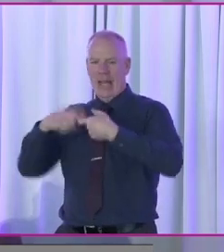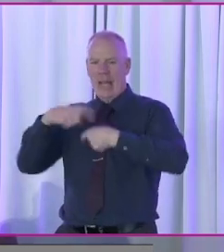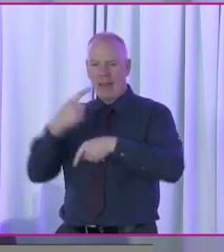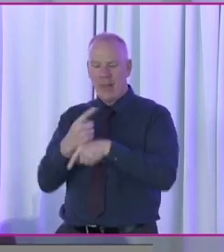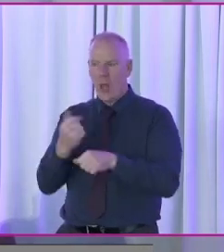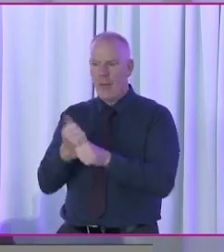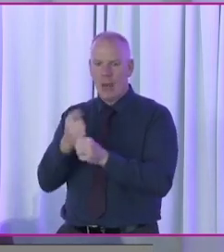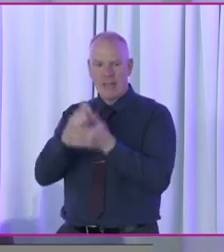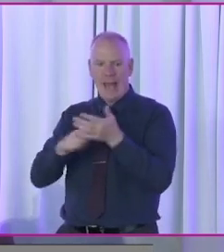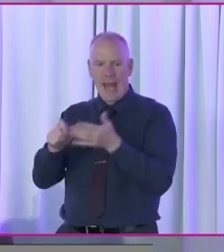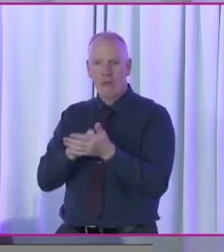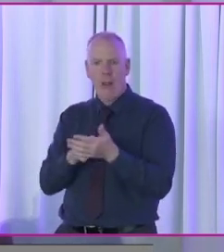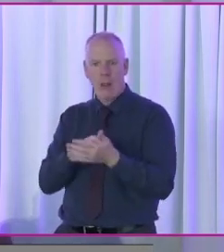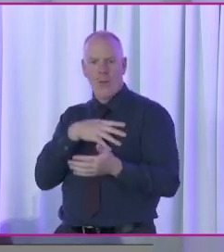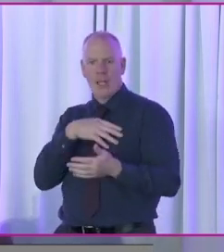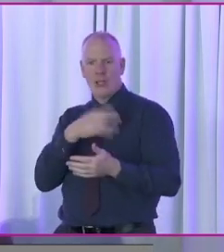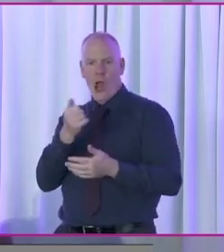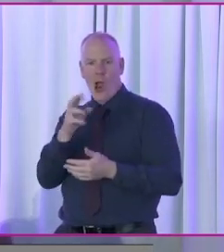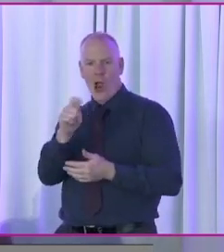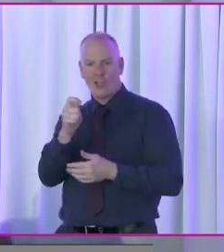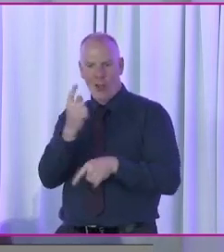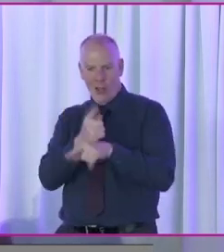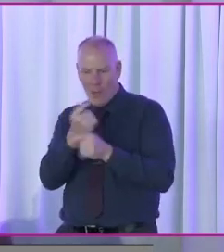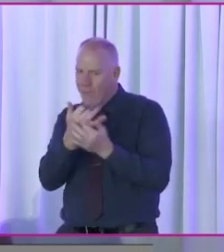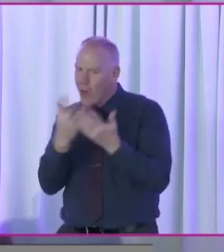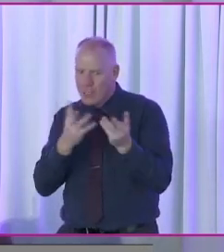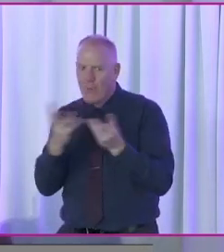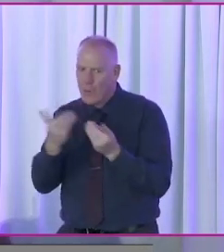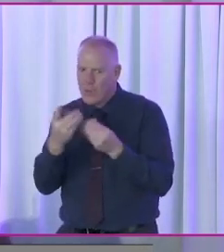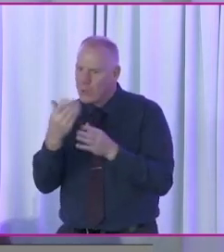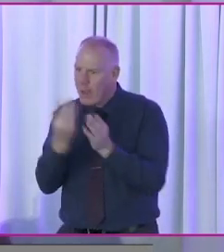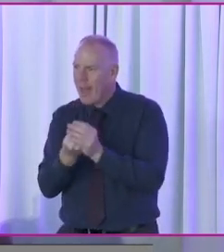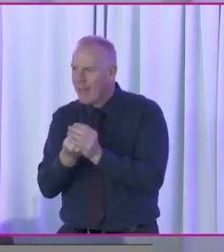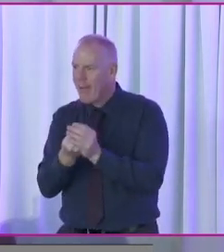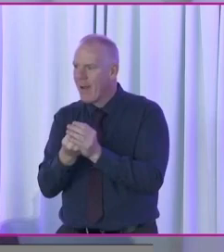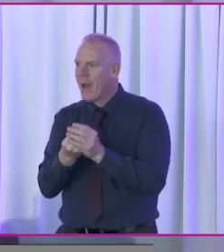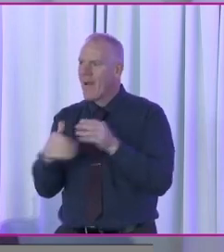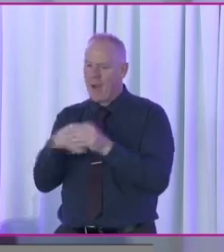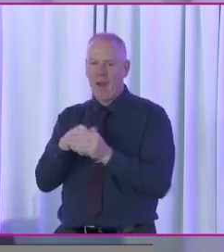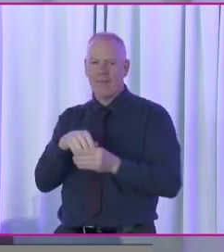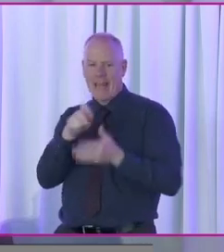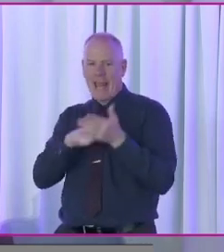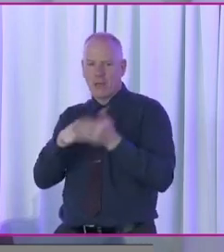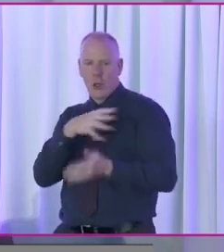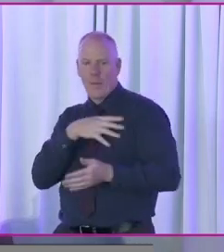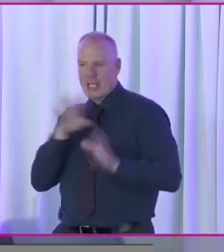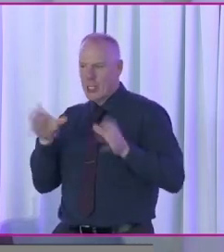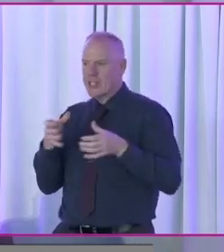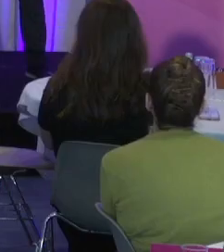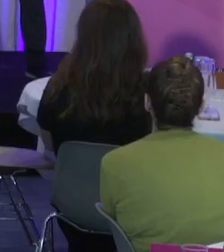something about the electoral commission. But I think we have a lot of work to do together on a lot of different areas. So thank you very much.